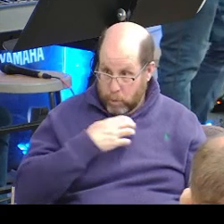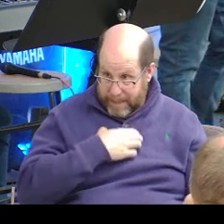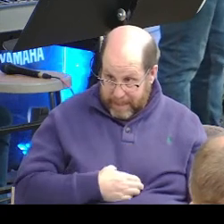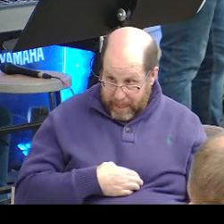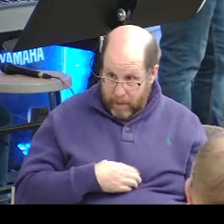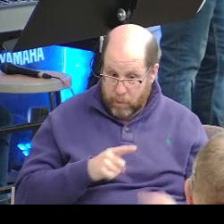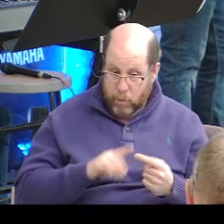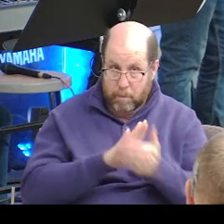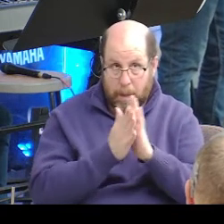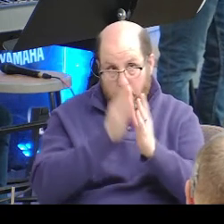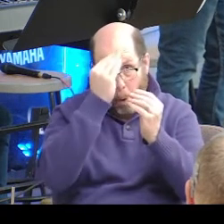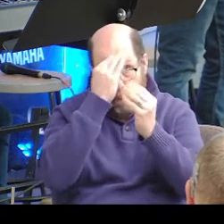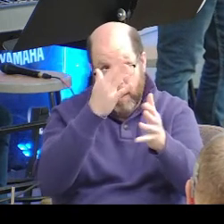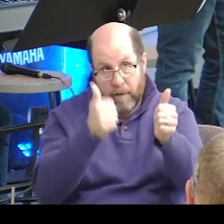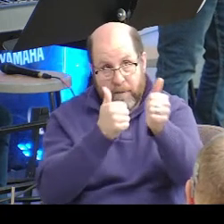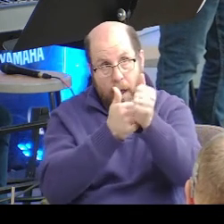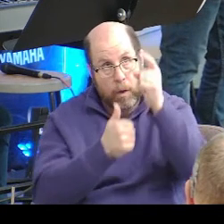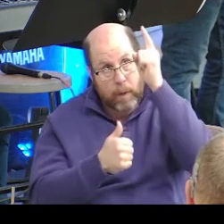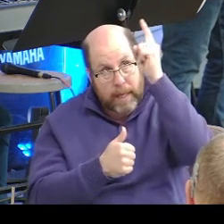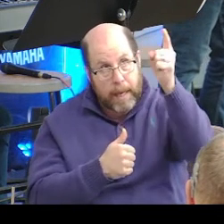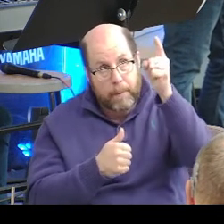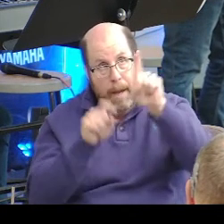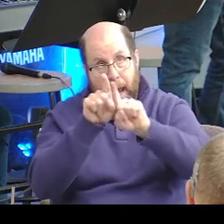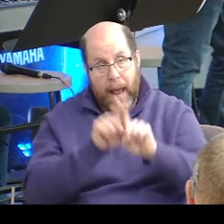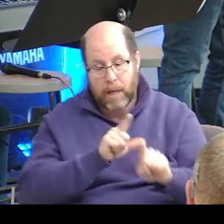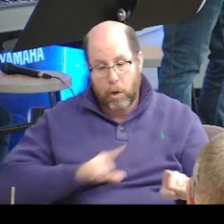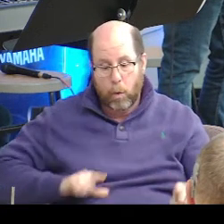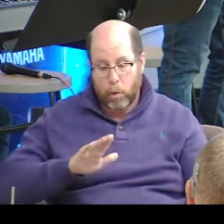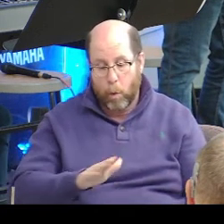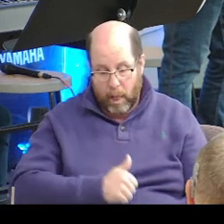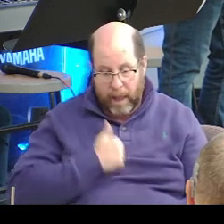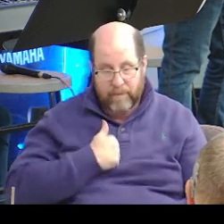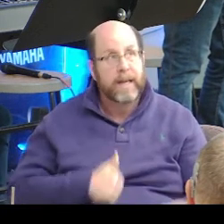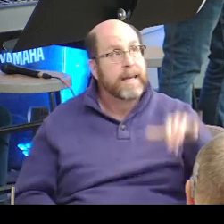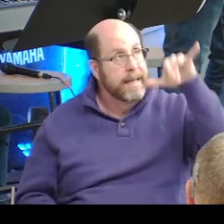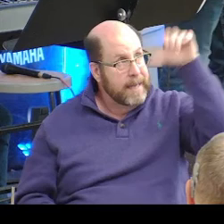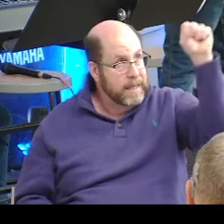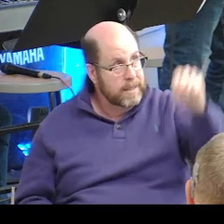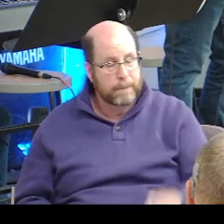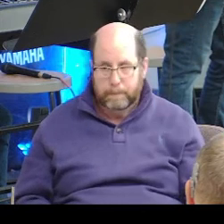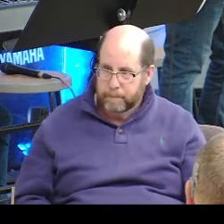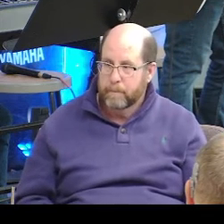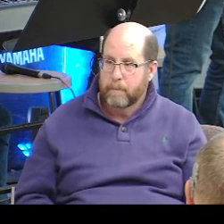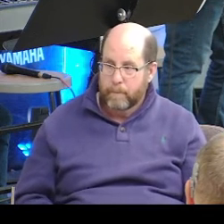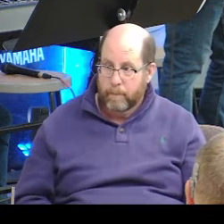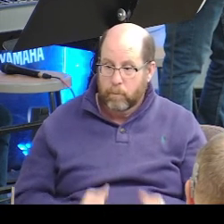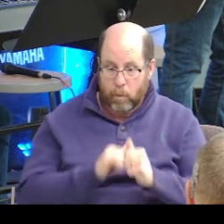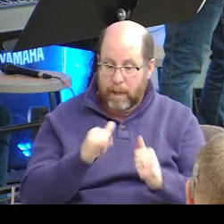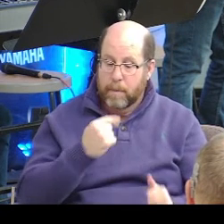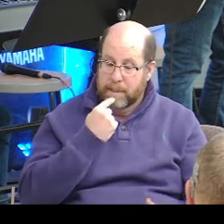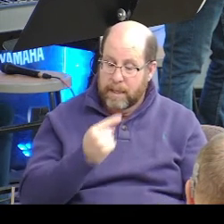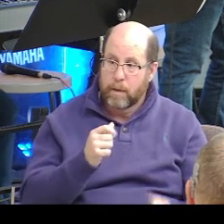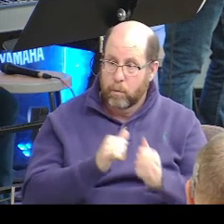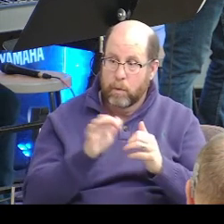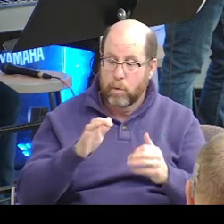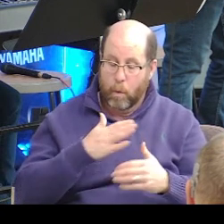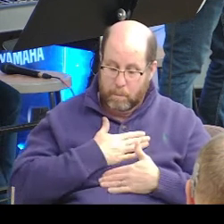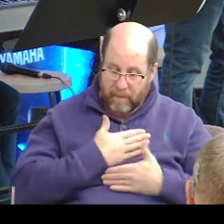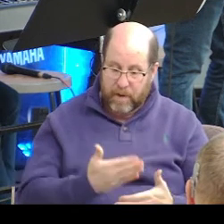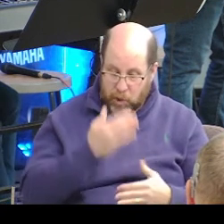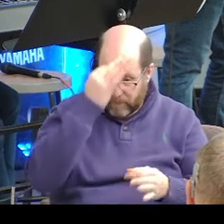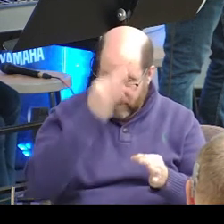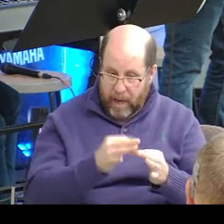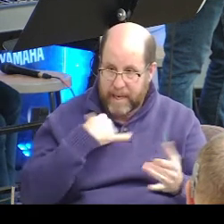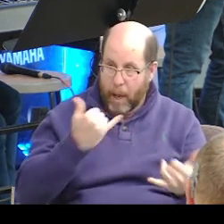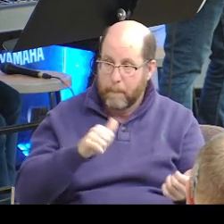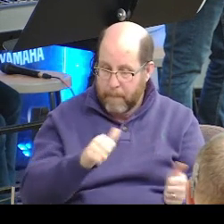to be obedient and follow him as Lord of your life? Yes. Okay. With that being said, with your profession of faith, I